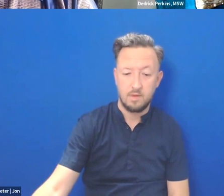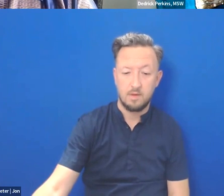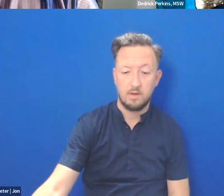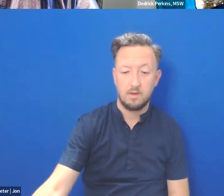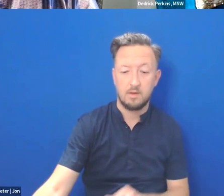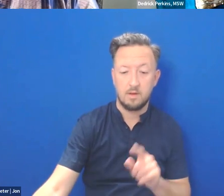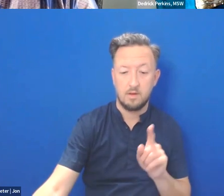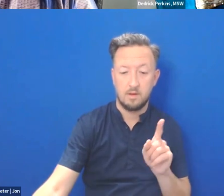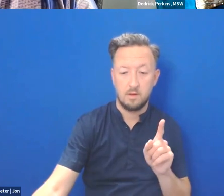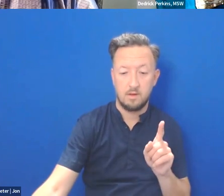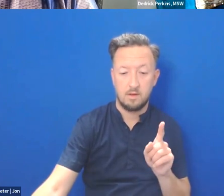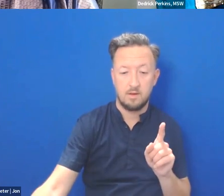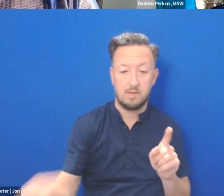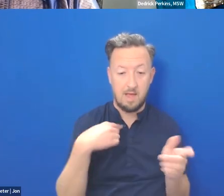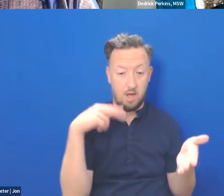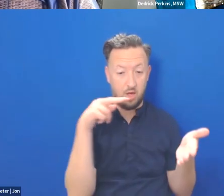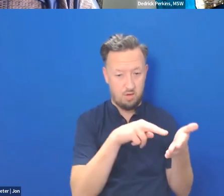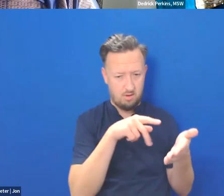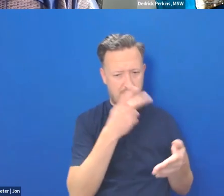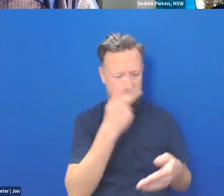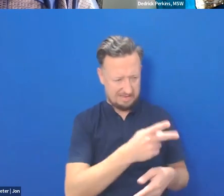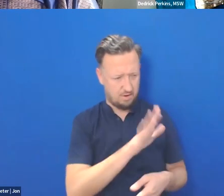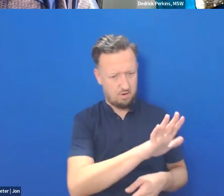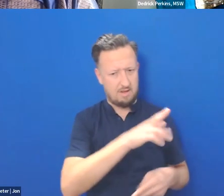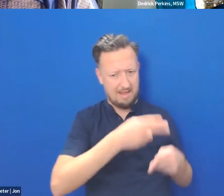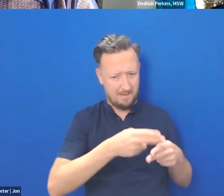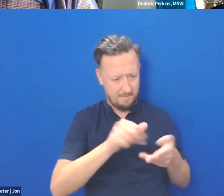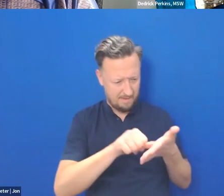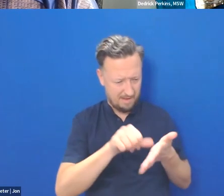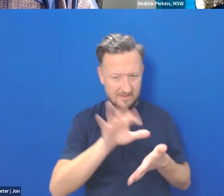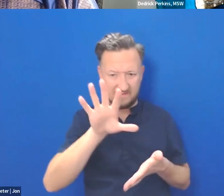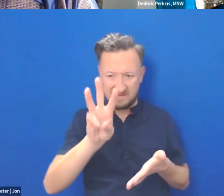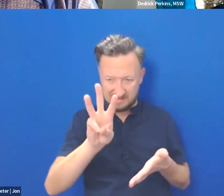56. So I went to page 56.